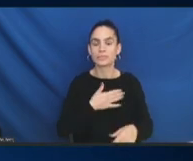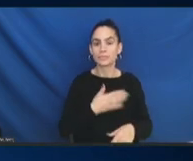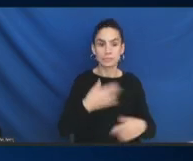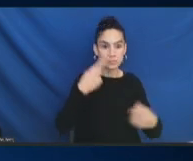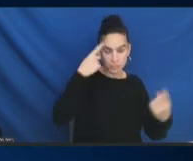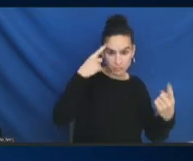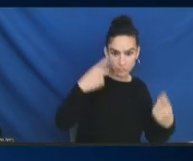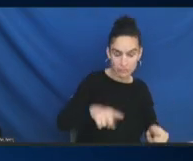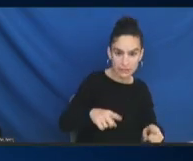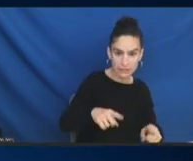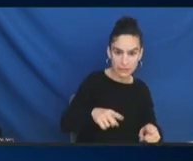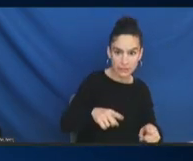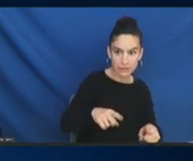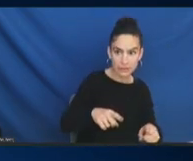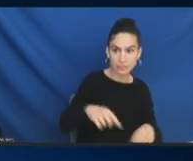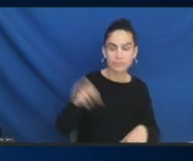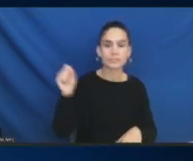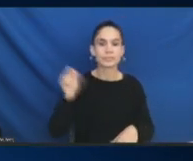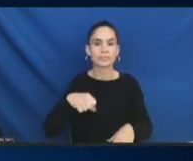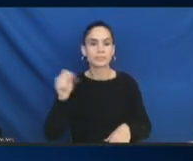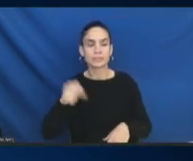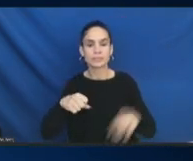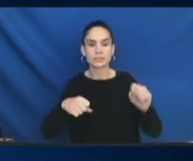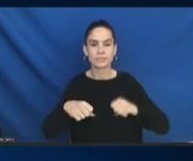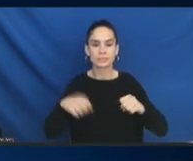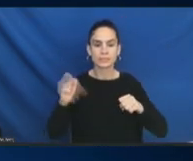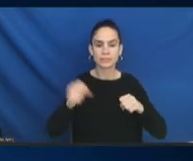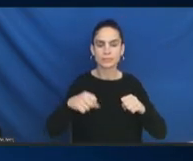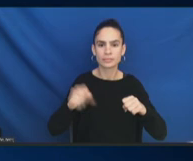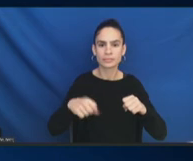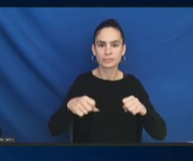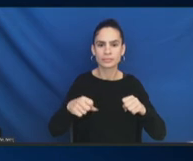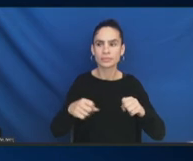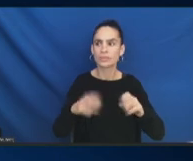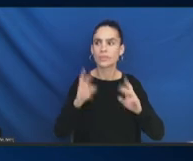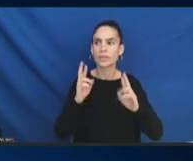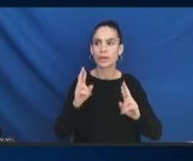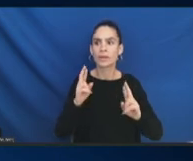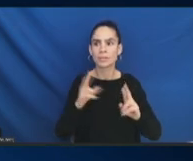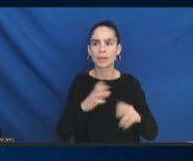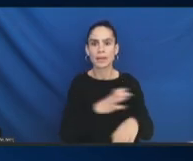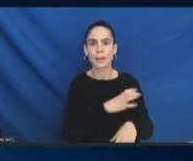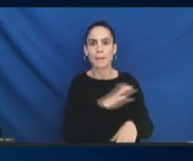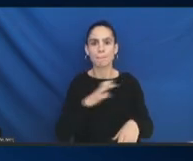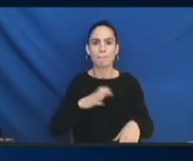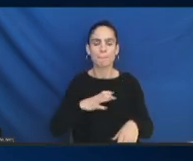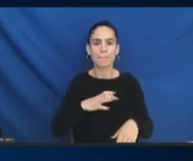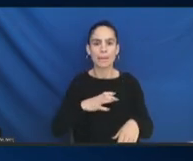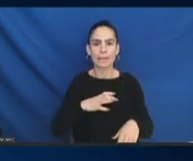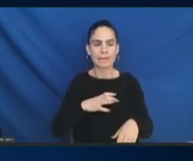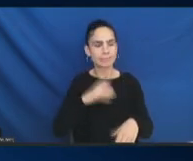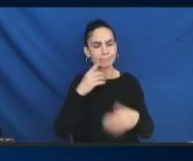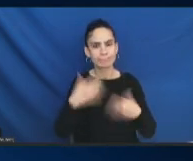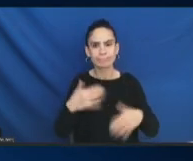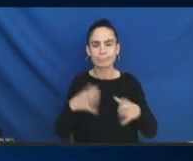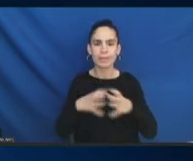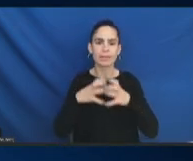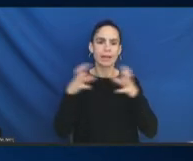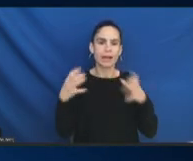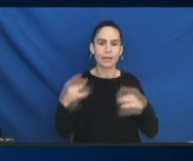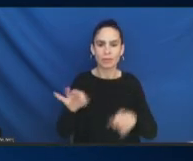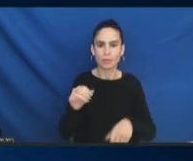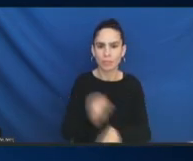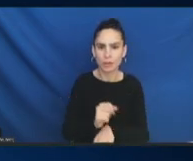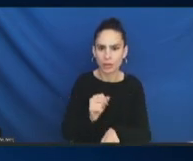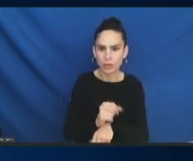Ajay, yes. I hope that committee has a lot of time on their hands because you guys are going to be doing a lot of work and a lot of trying to get to a lot of meetings. But